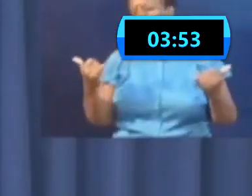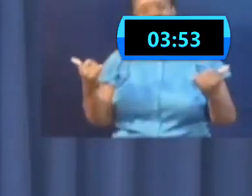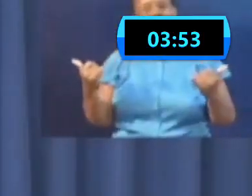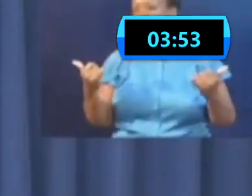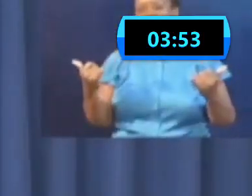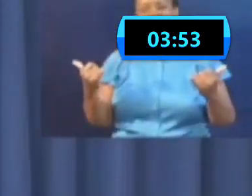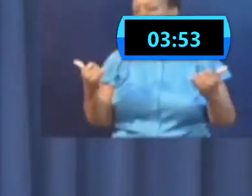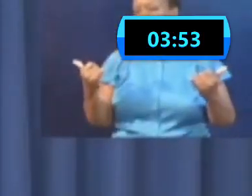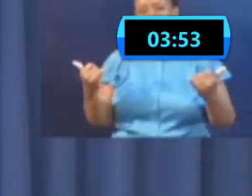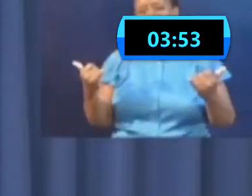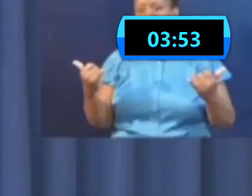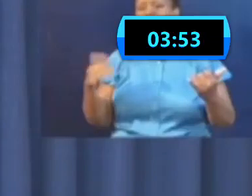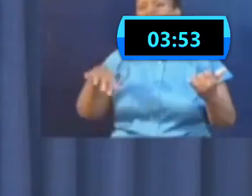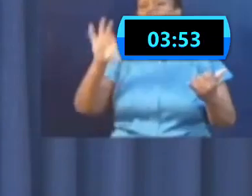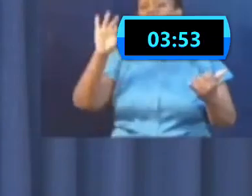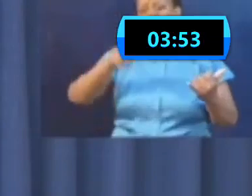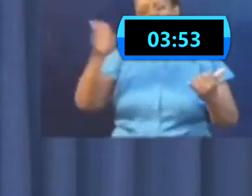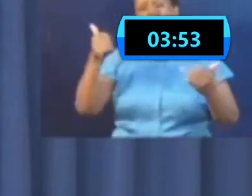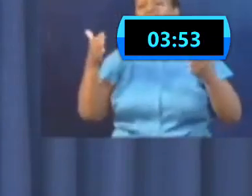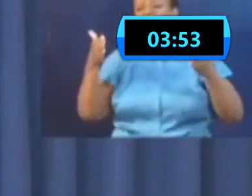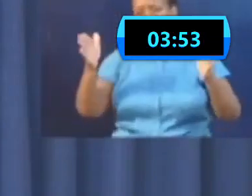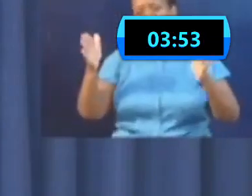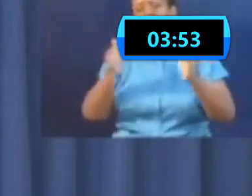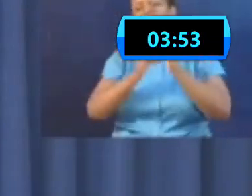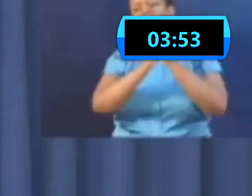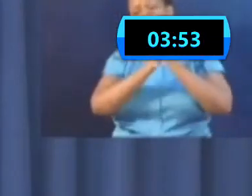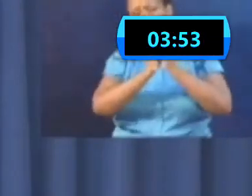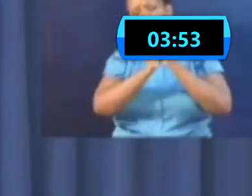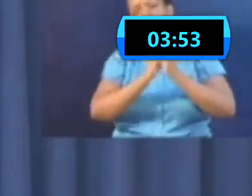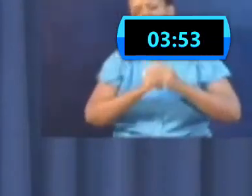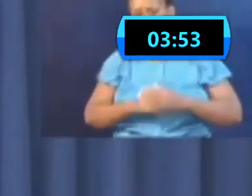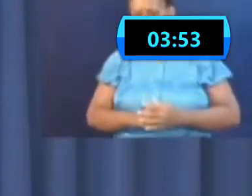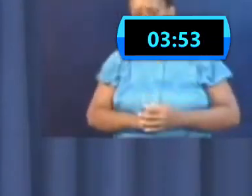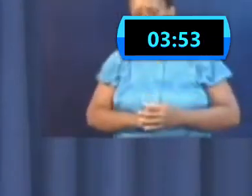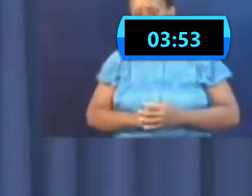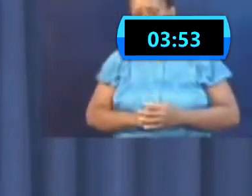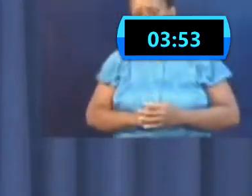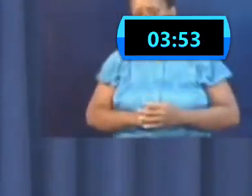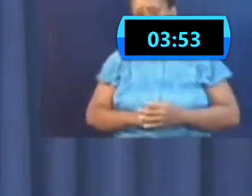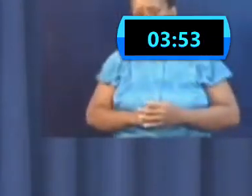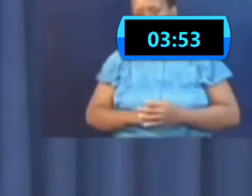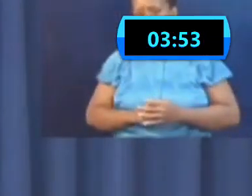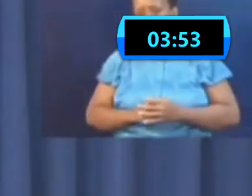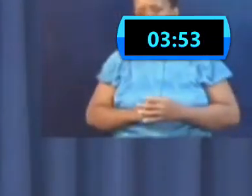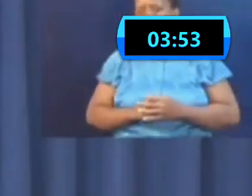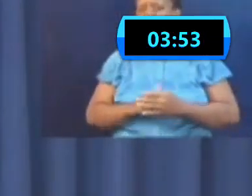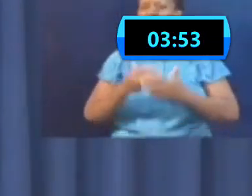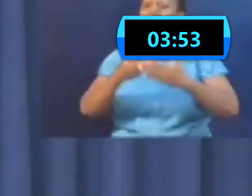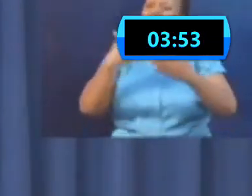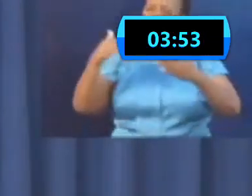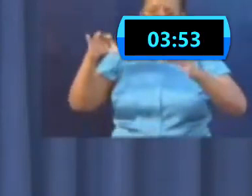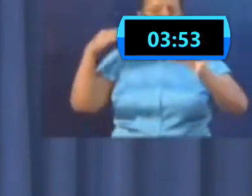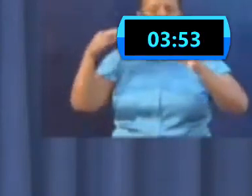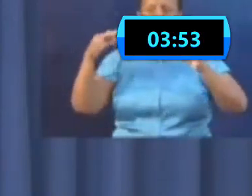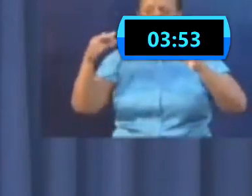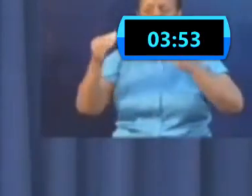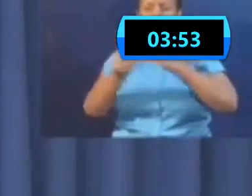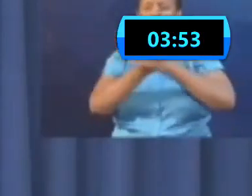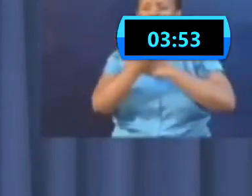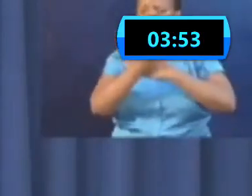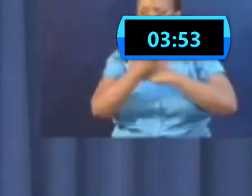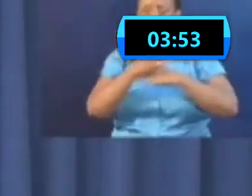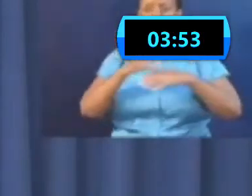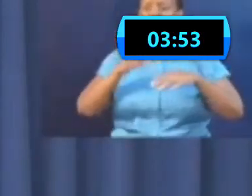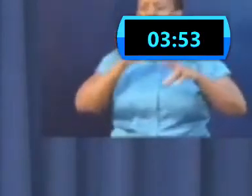overwhelming factor in our lives. That's as simple as that. So exemptions, when I said no exemption, I wasn't pointing at any particular person